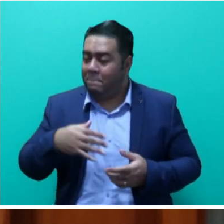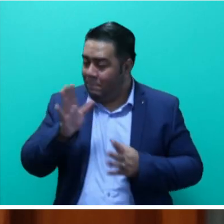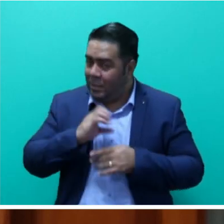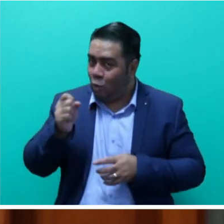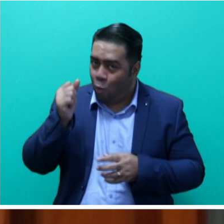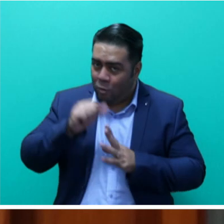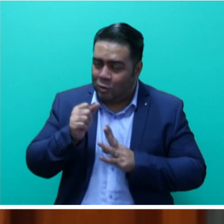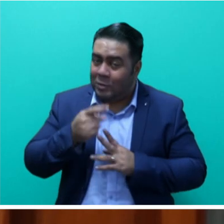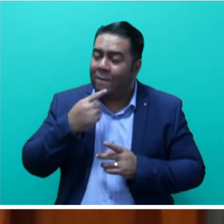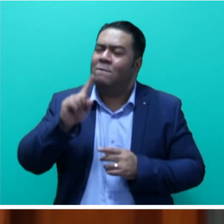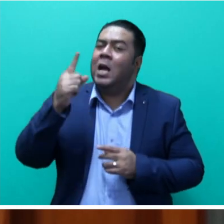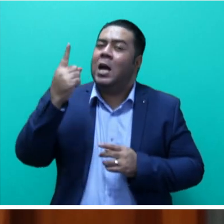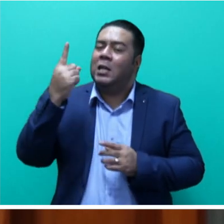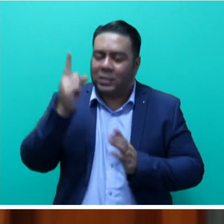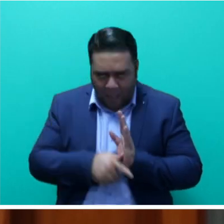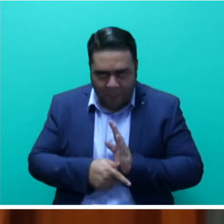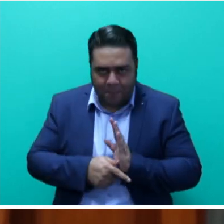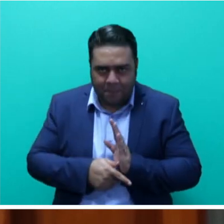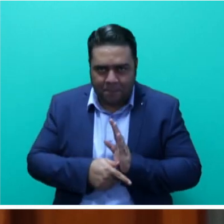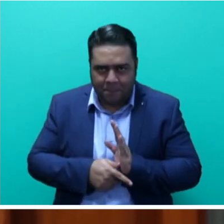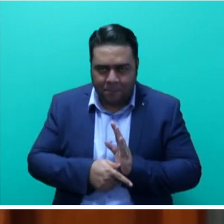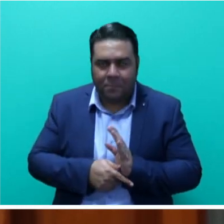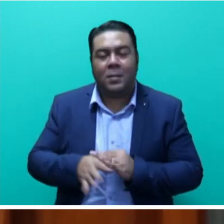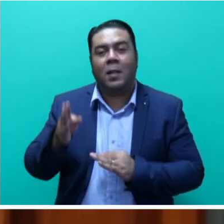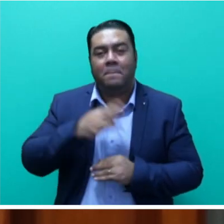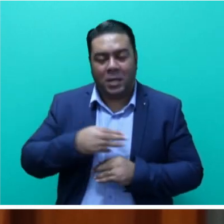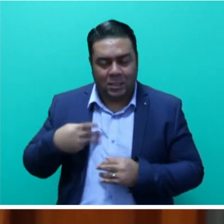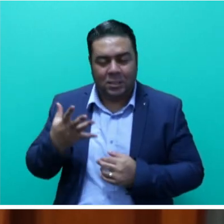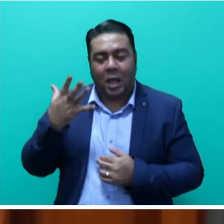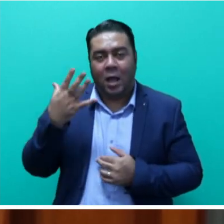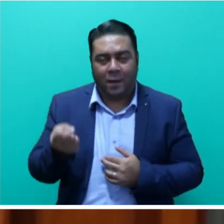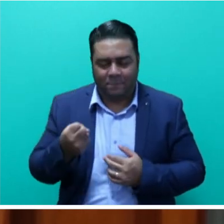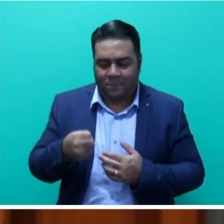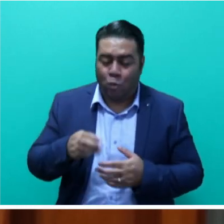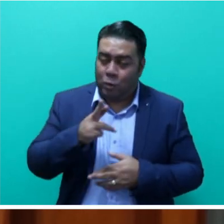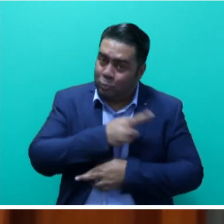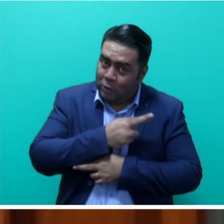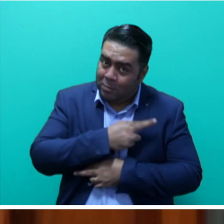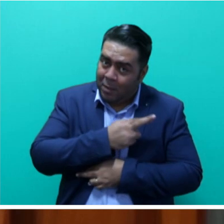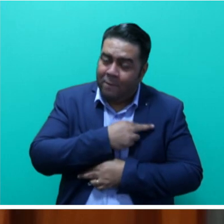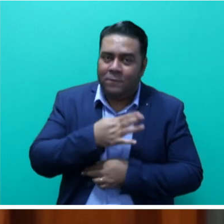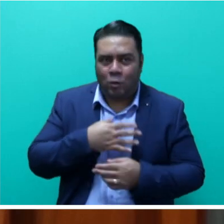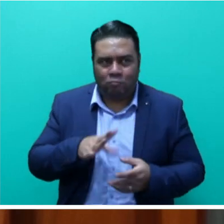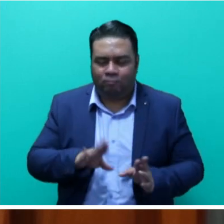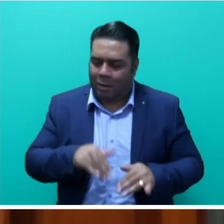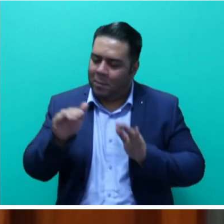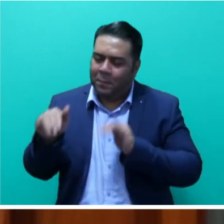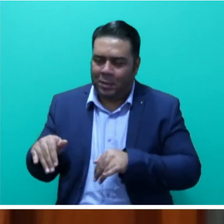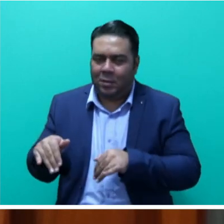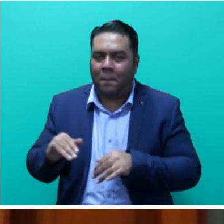mention that this is the first time that the minister responsible for cooperatives has attended this conference,